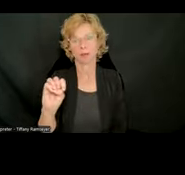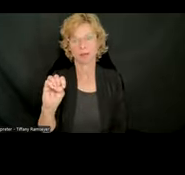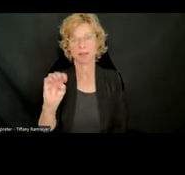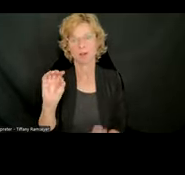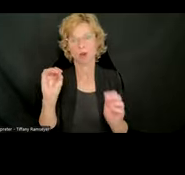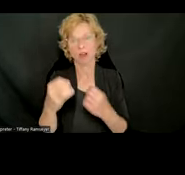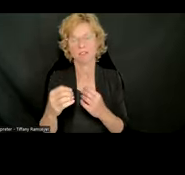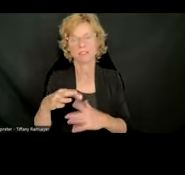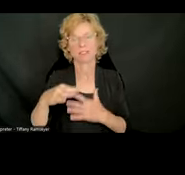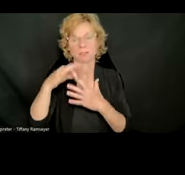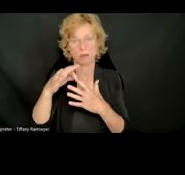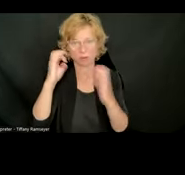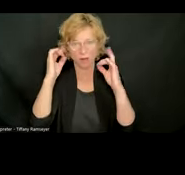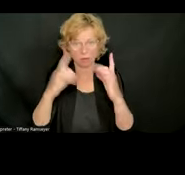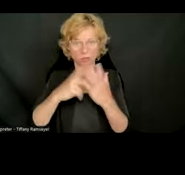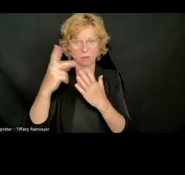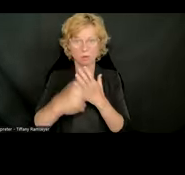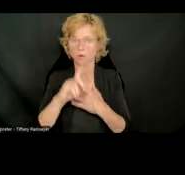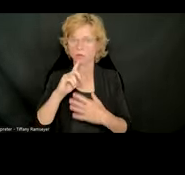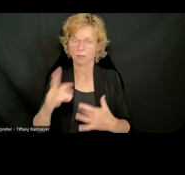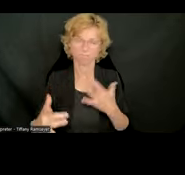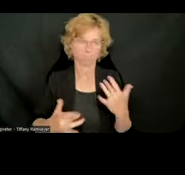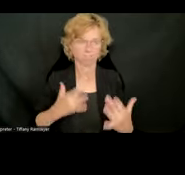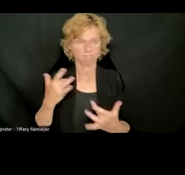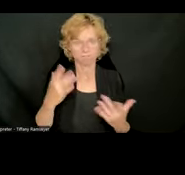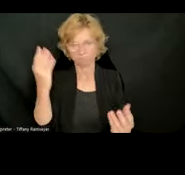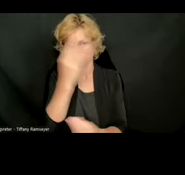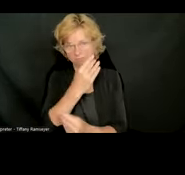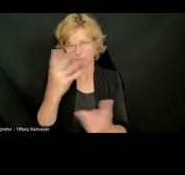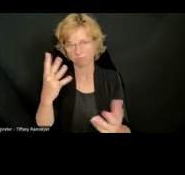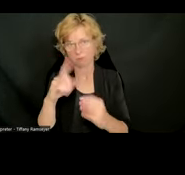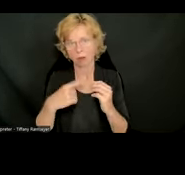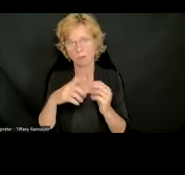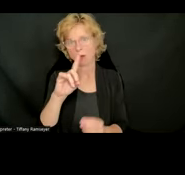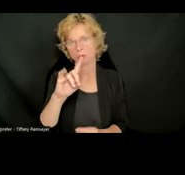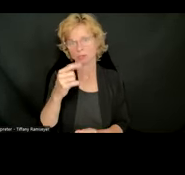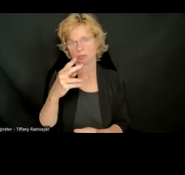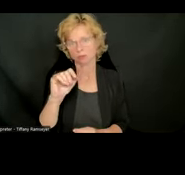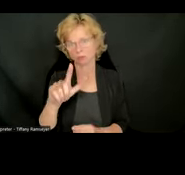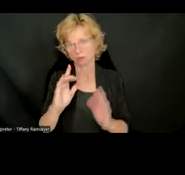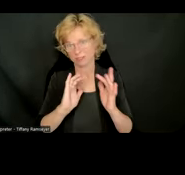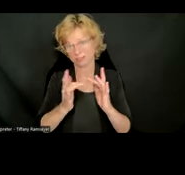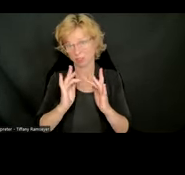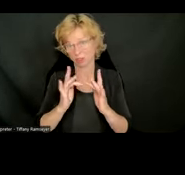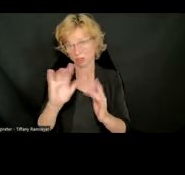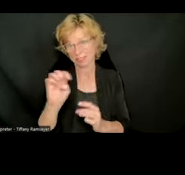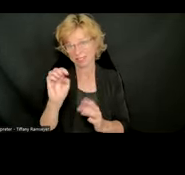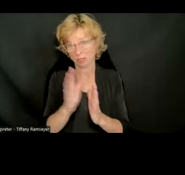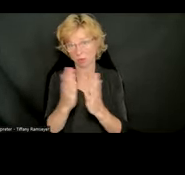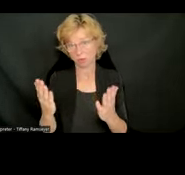Education Programs. We are really excited to share with you about the digital e-book tool, Bookshare. So let's get started.